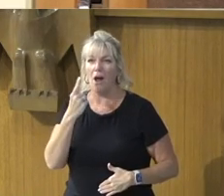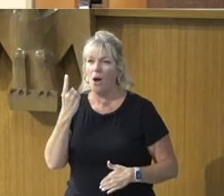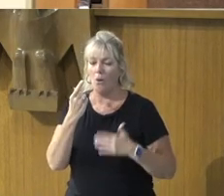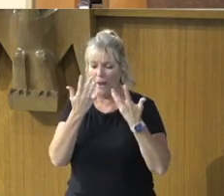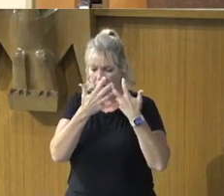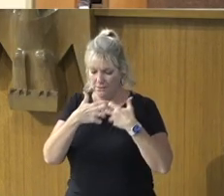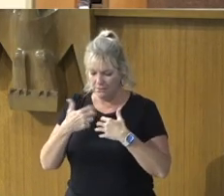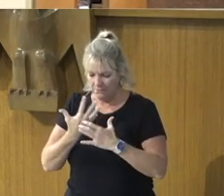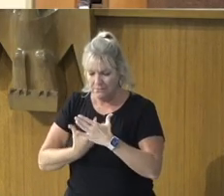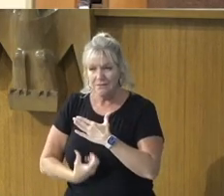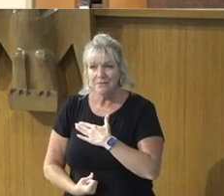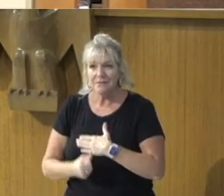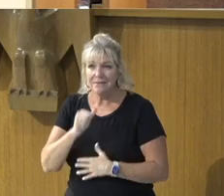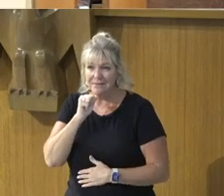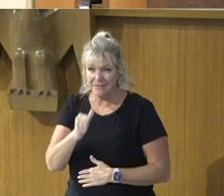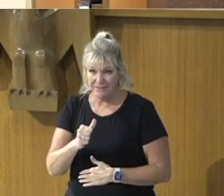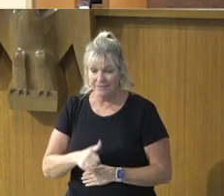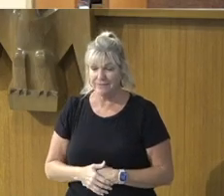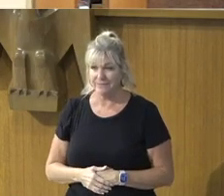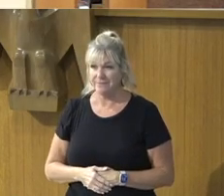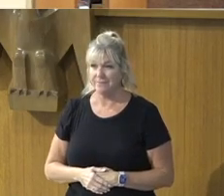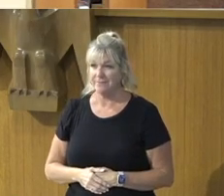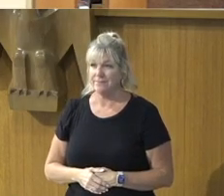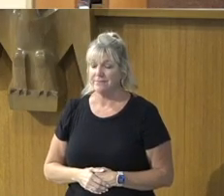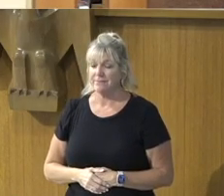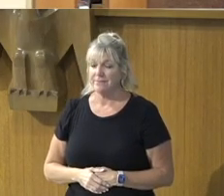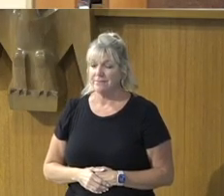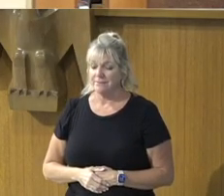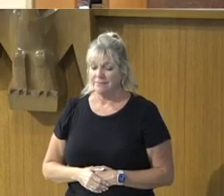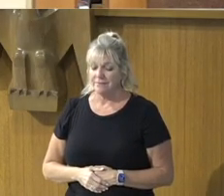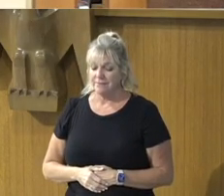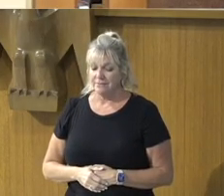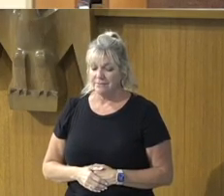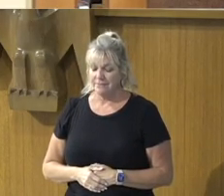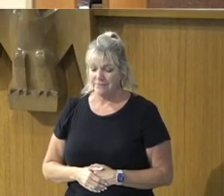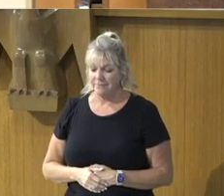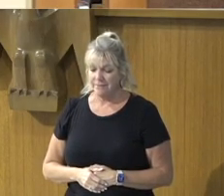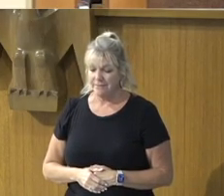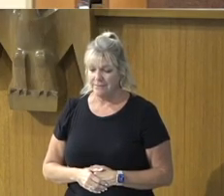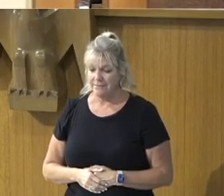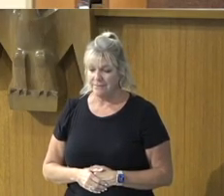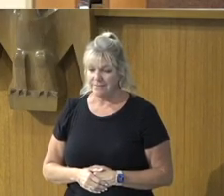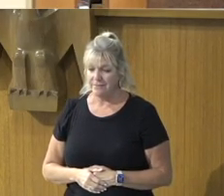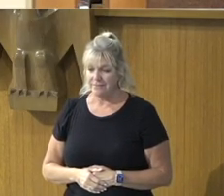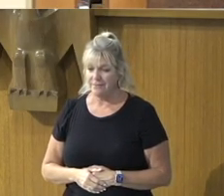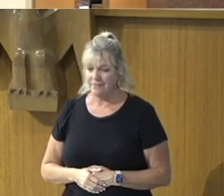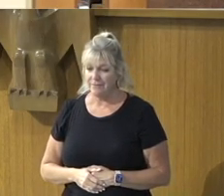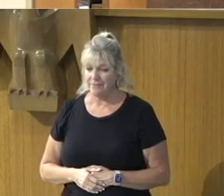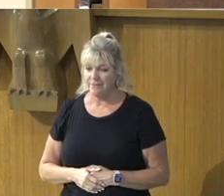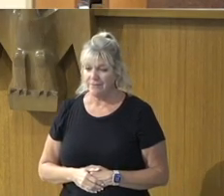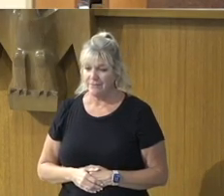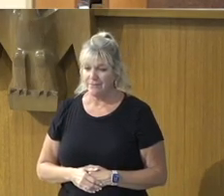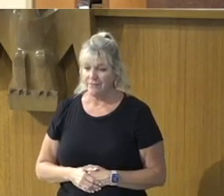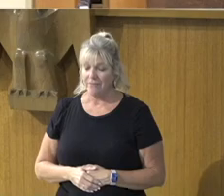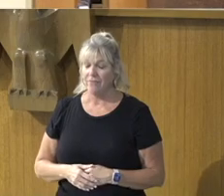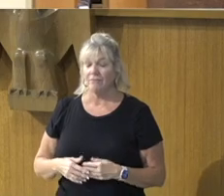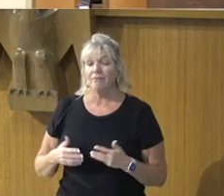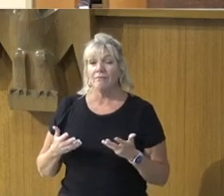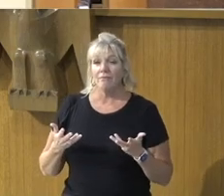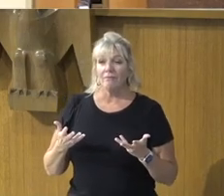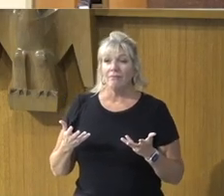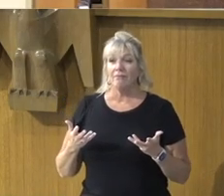I can see that you are, Rightly, Still suspicious, I mean, Such fright, Could not have, Totally paralyzed,